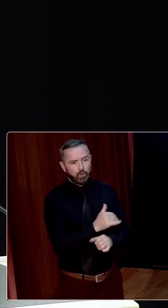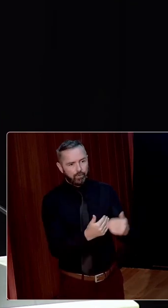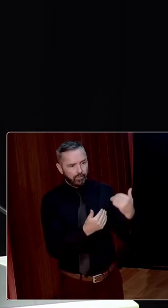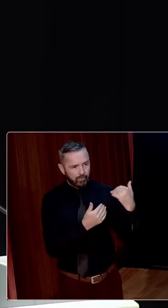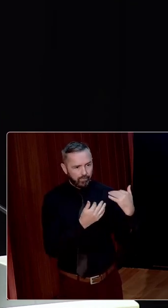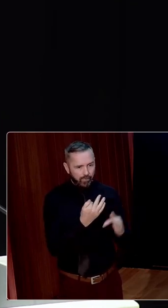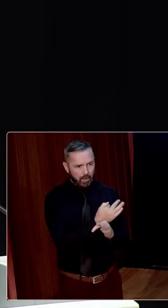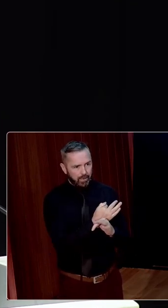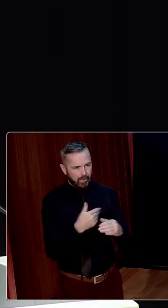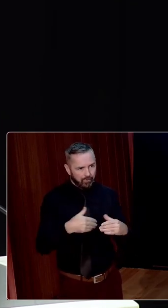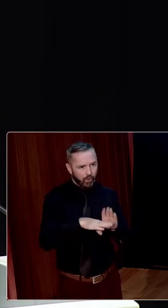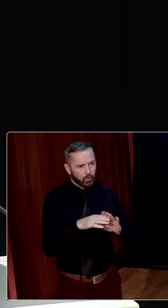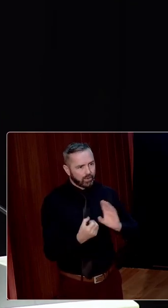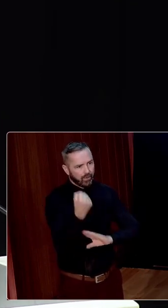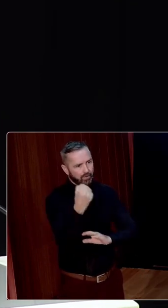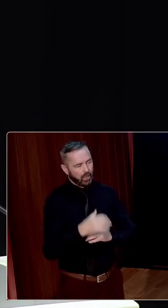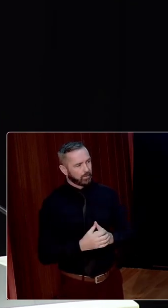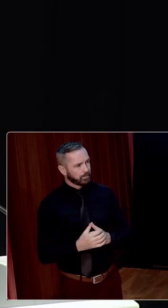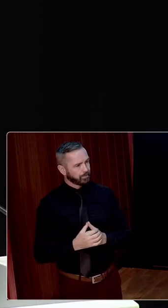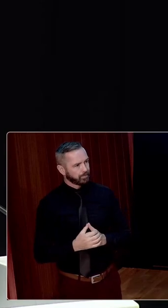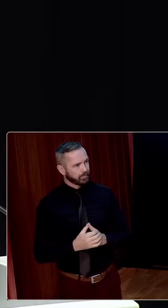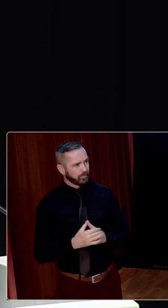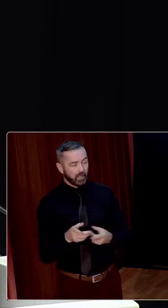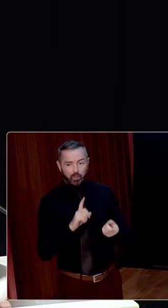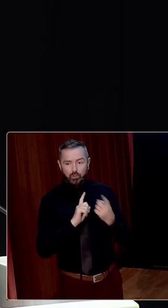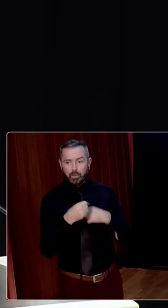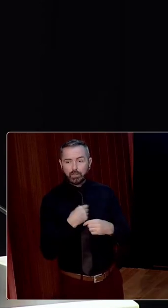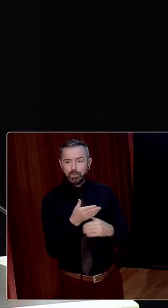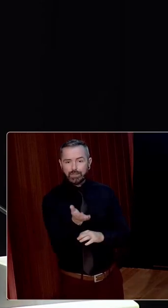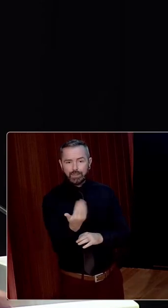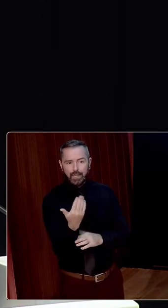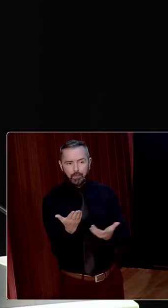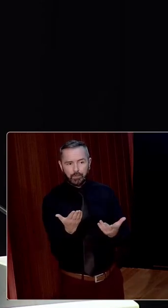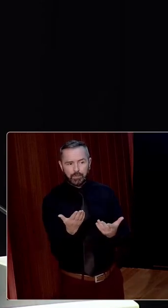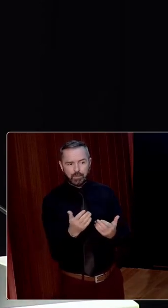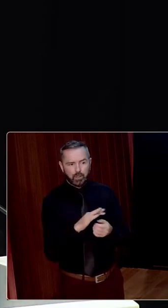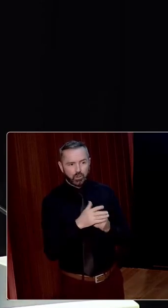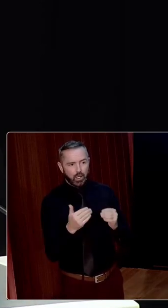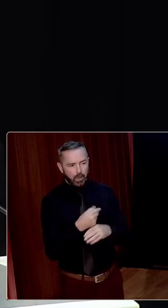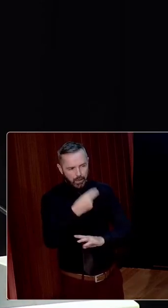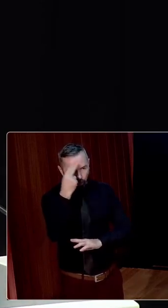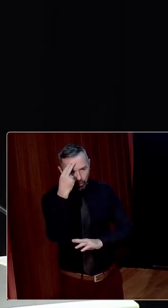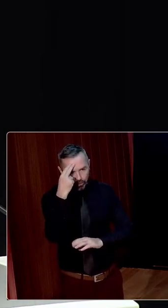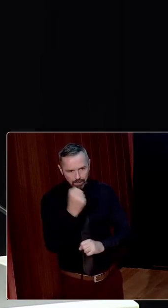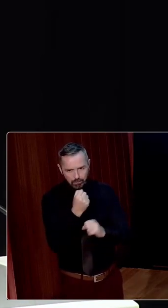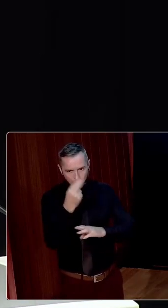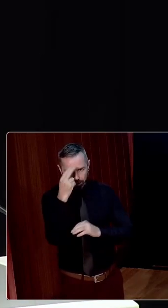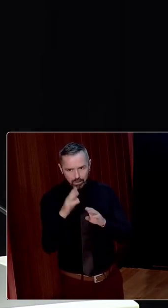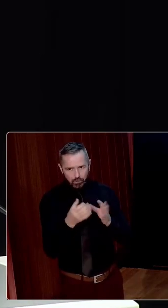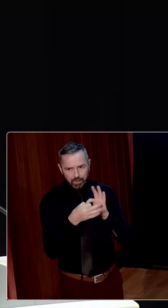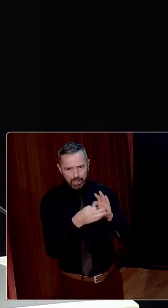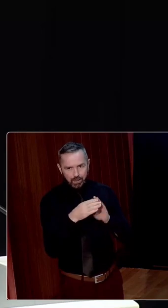was involved in survival. The response to these claims was shaped by prevalent understandings of the relationship between